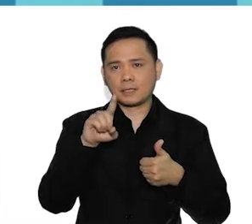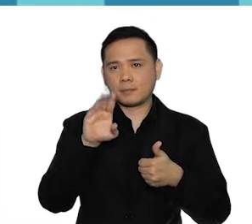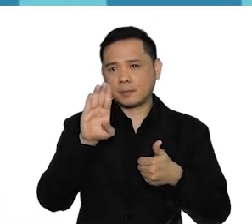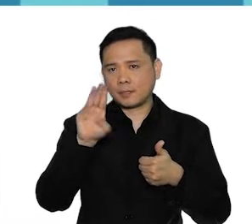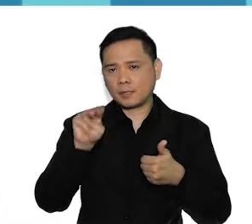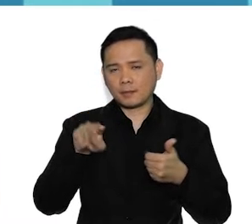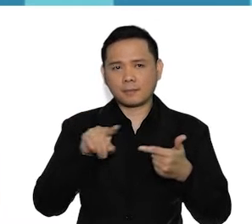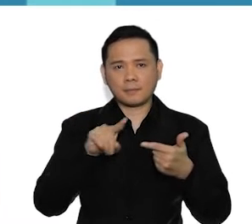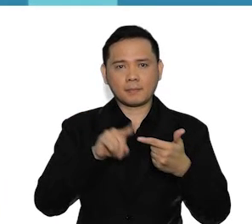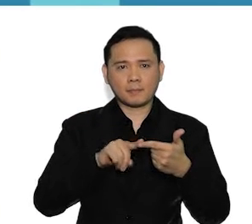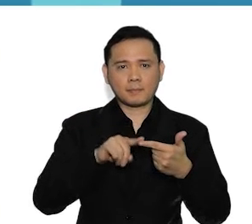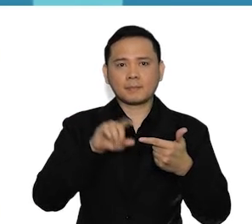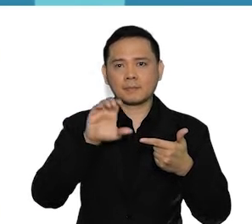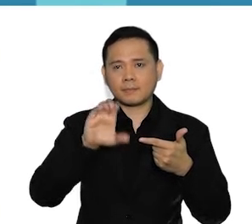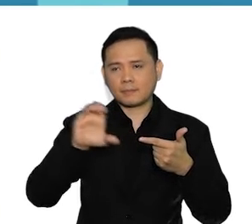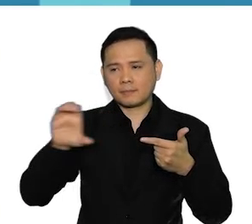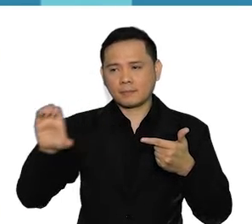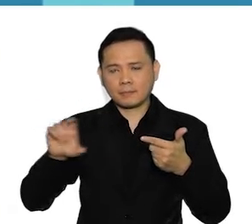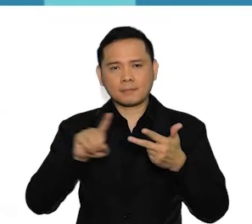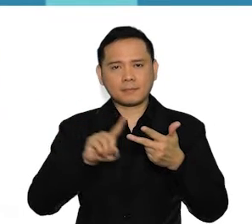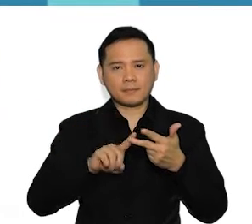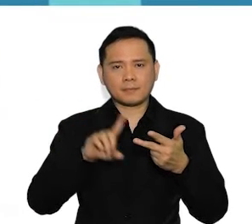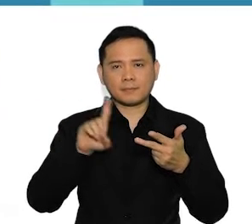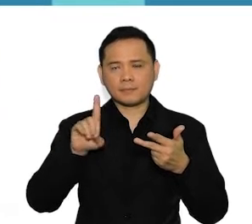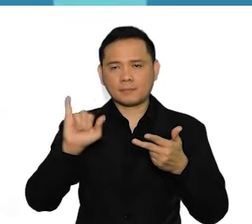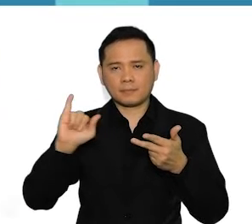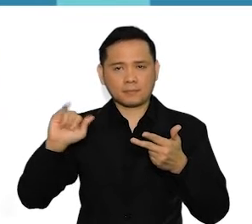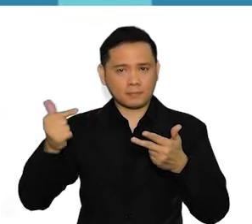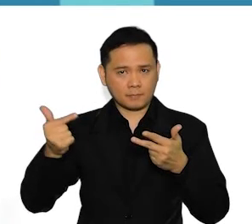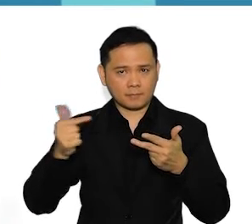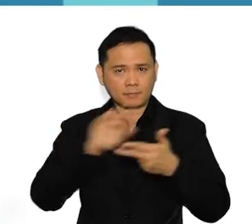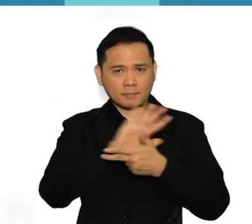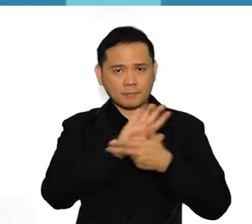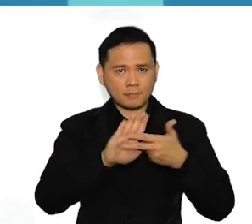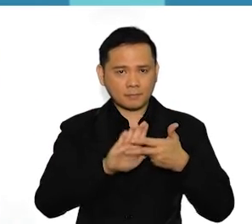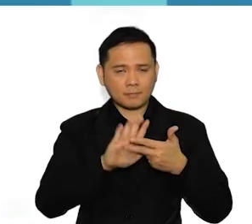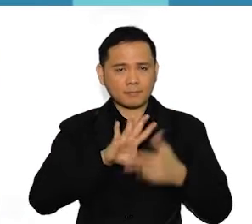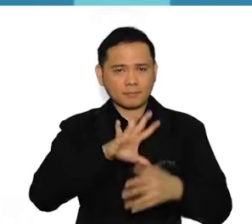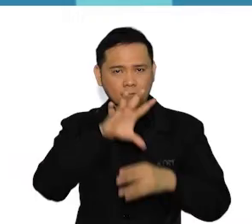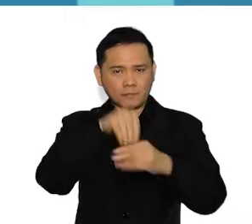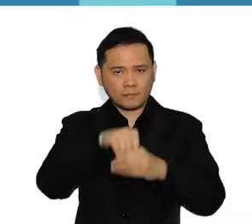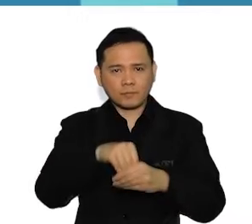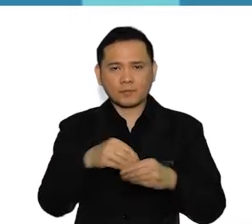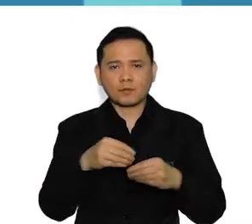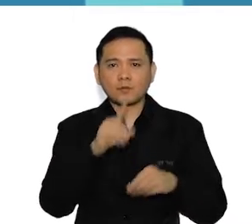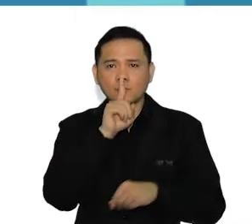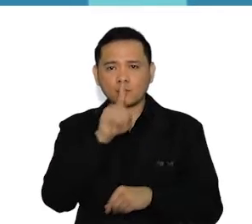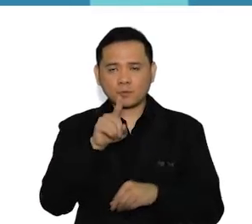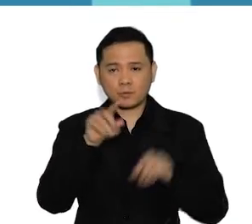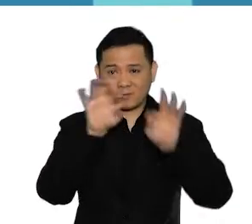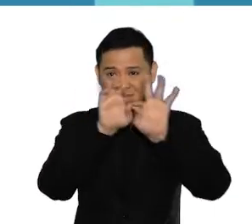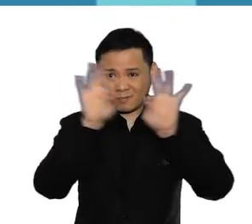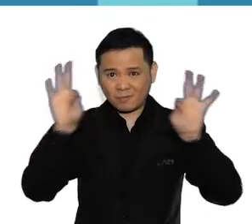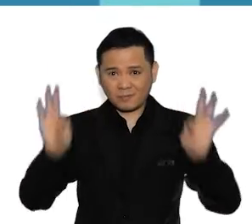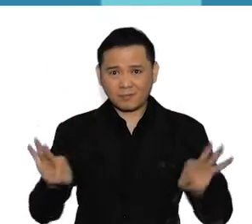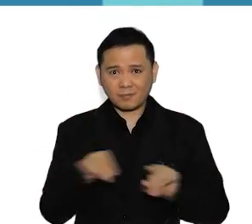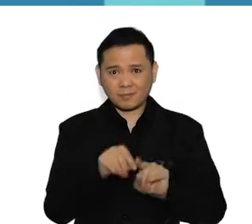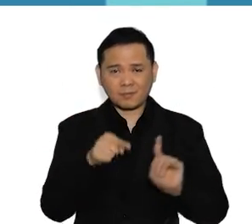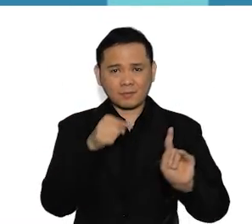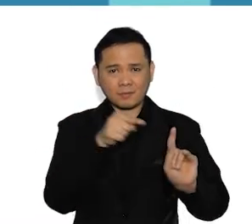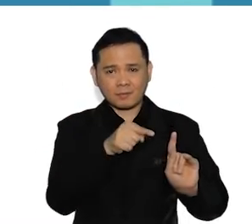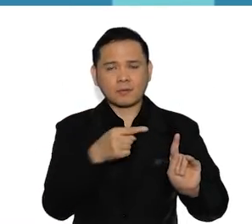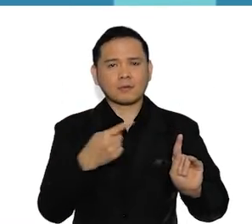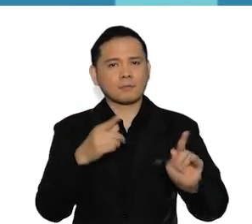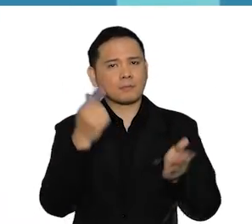and Management, the Climate Change Commission, and the Department of the Interior and Local Government Institutionalized, CCE